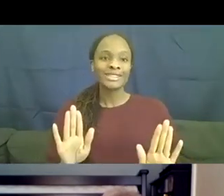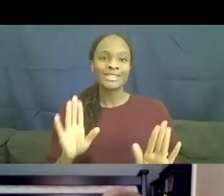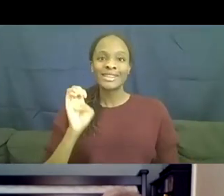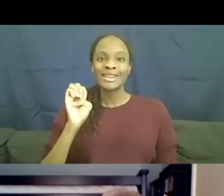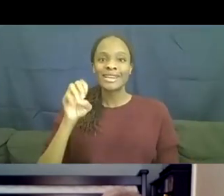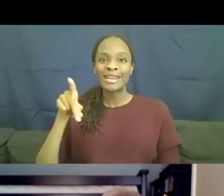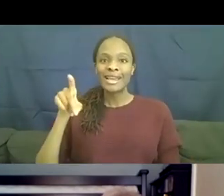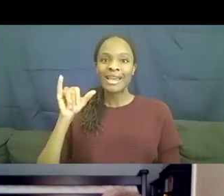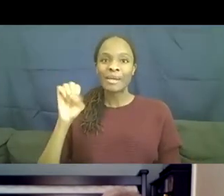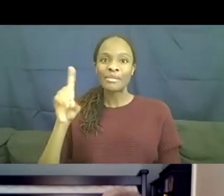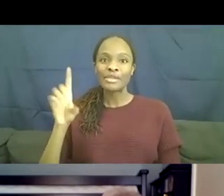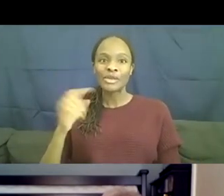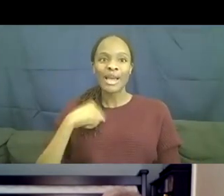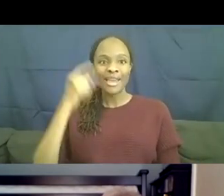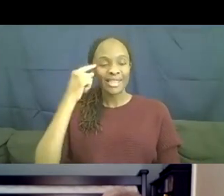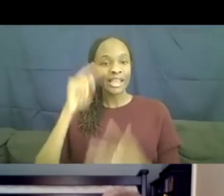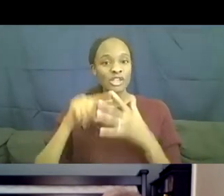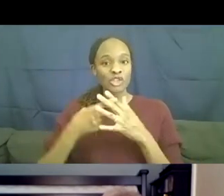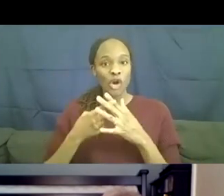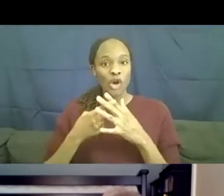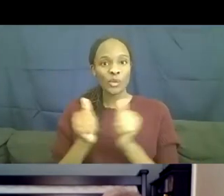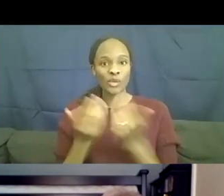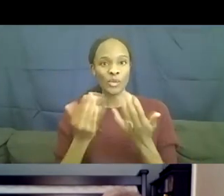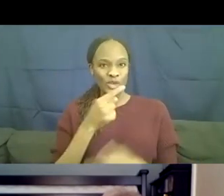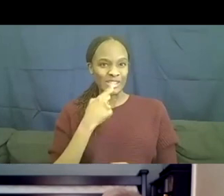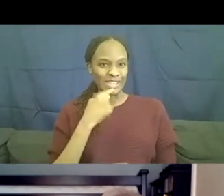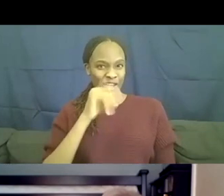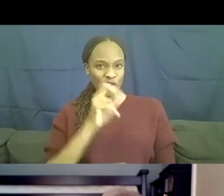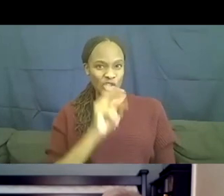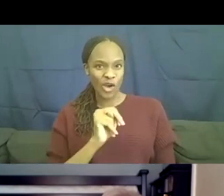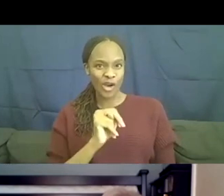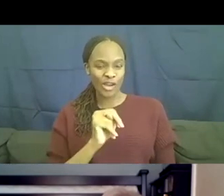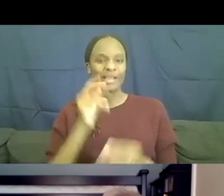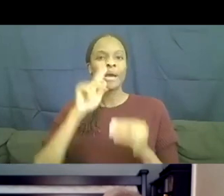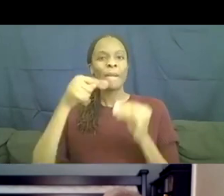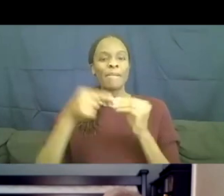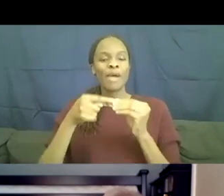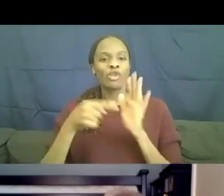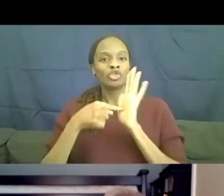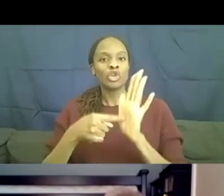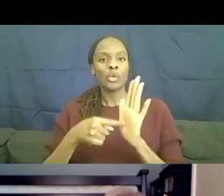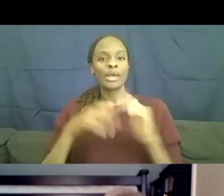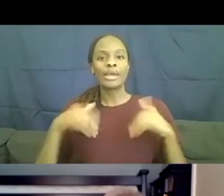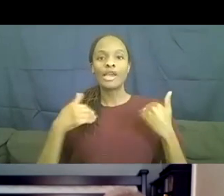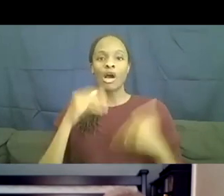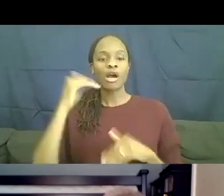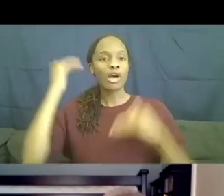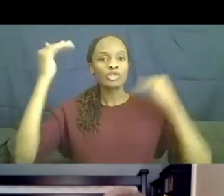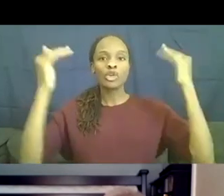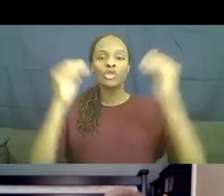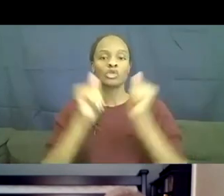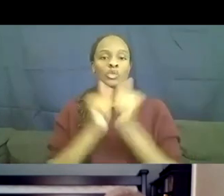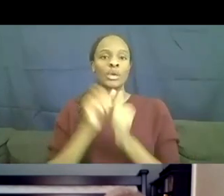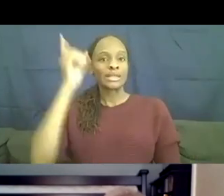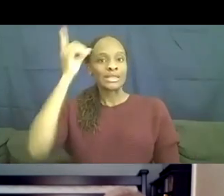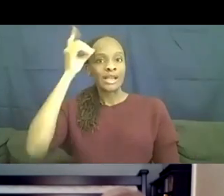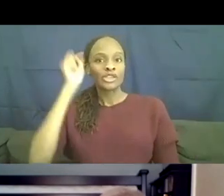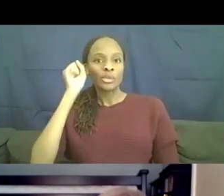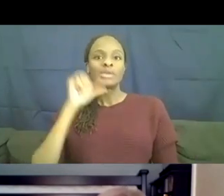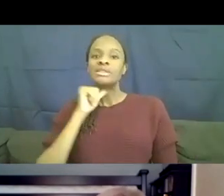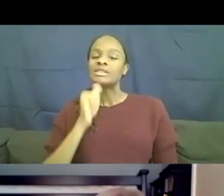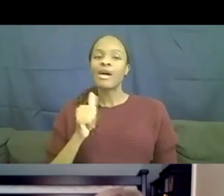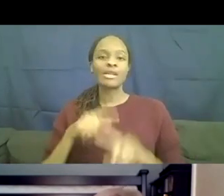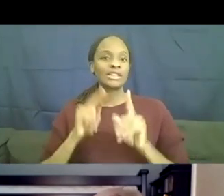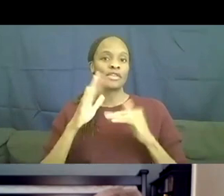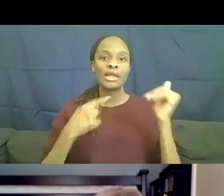so I think it started with like John, what you said in terms of, again, showing that young adults with down syndrome are no different than the rest of us. And they were all in their twenties